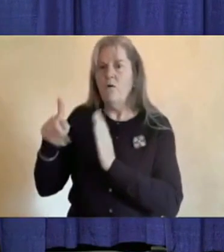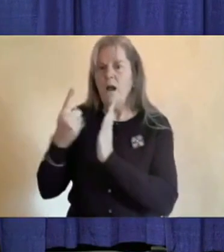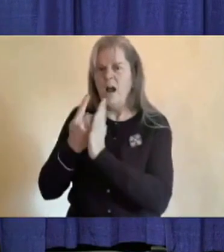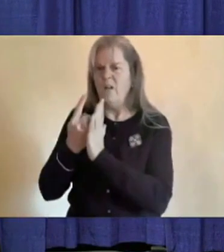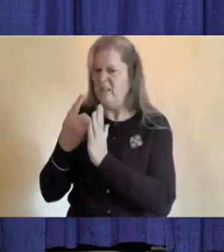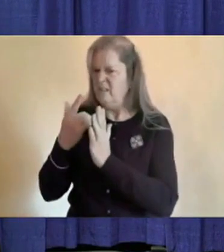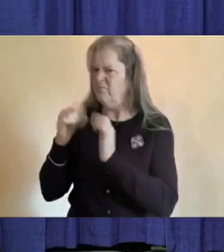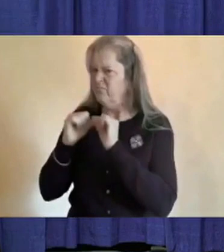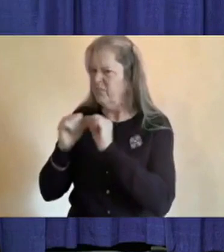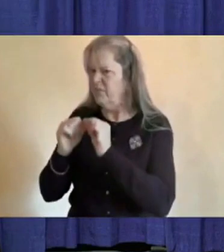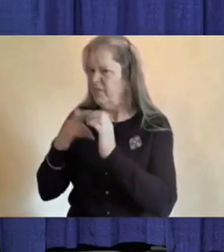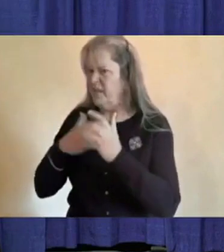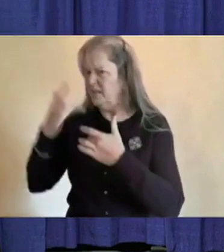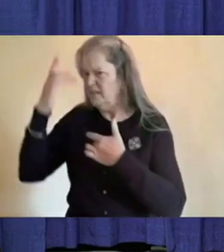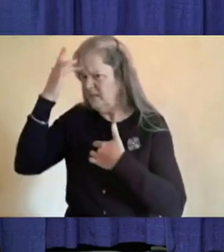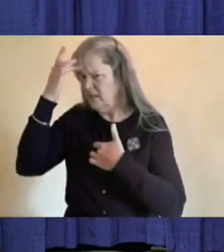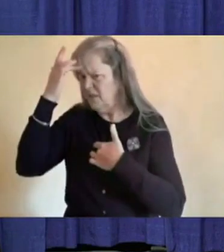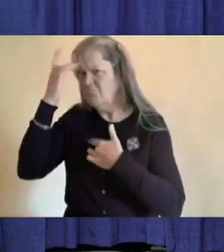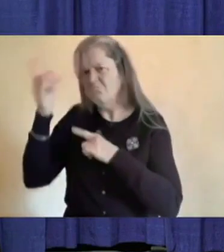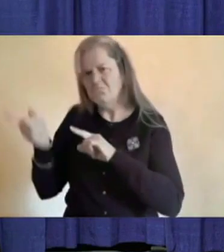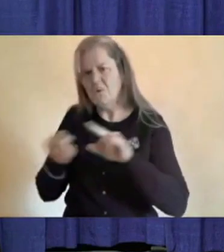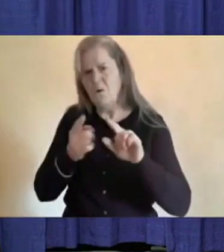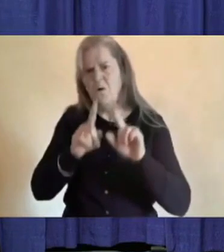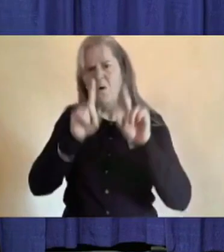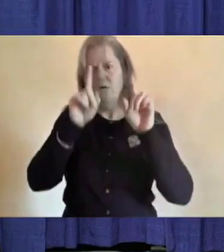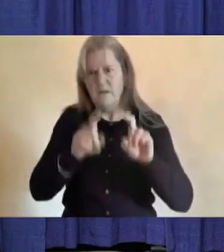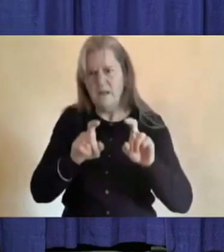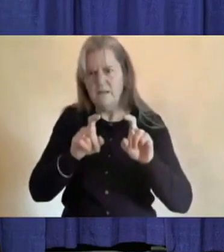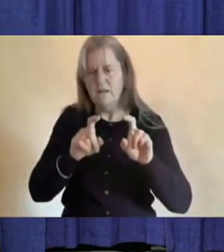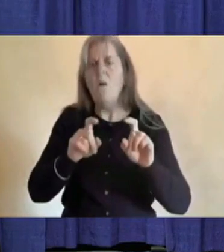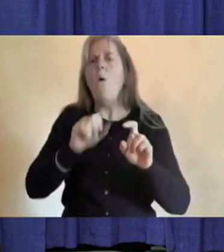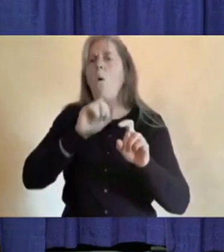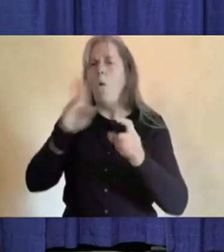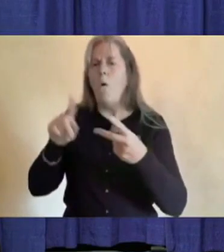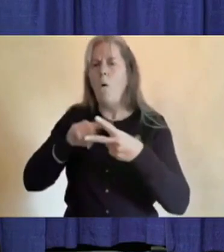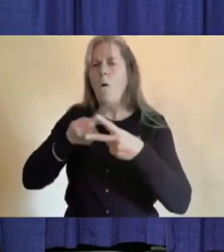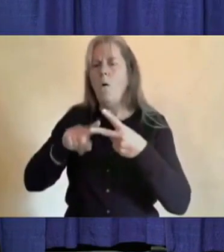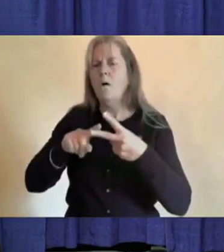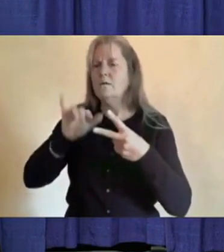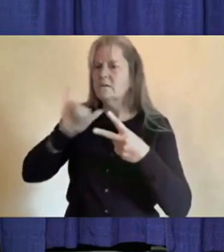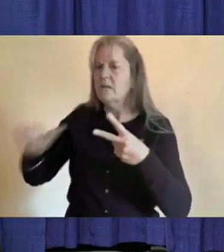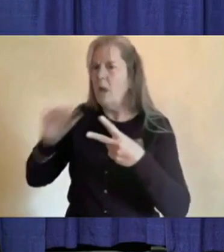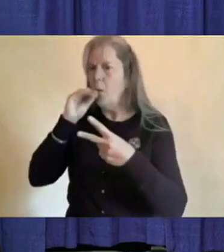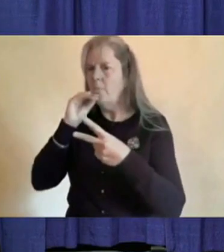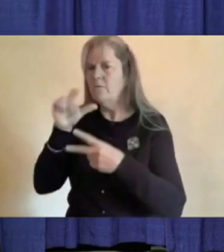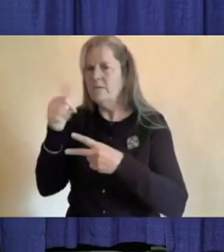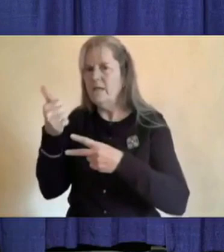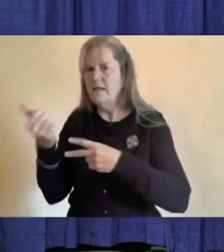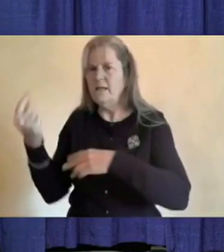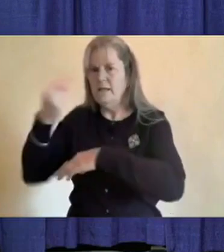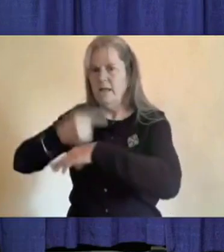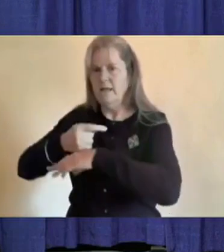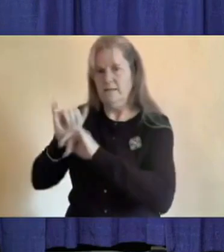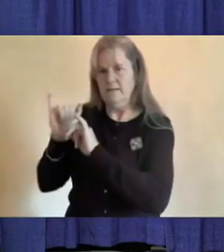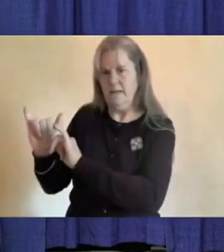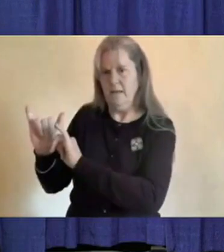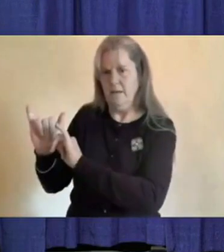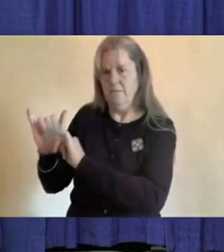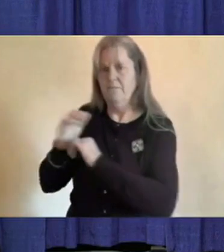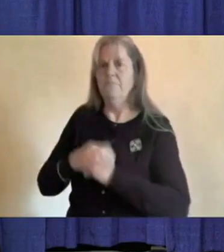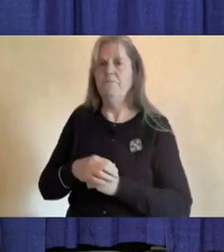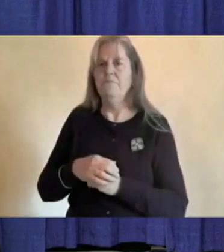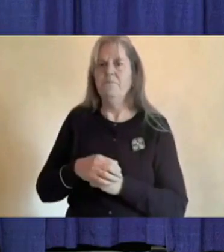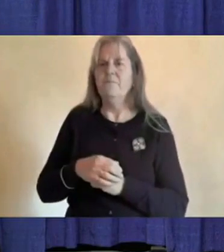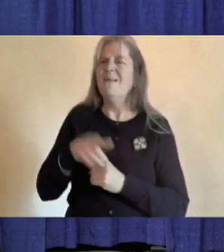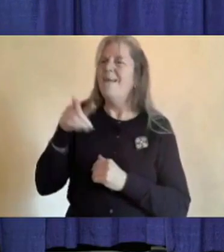children must either be tested or stay home for 10 days before returning to school. These are situations where the fastest